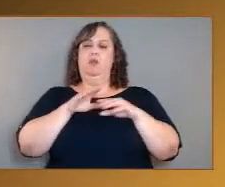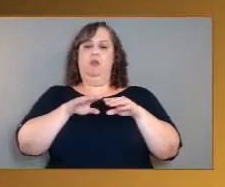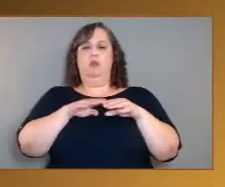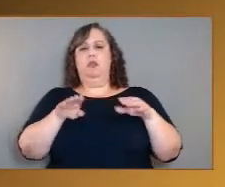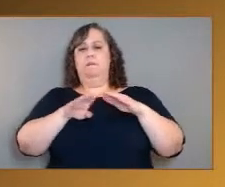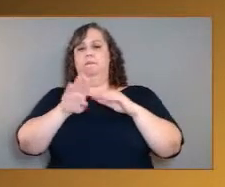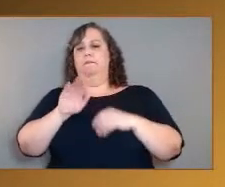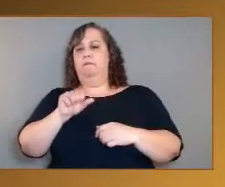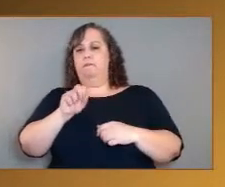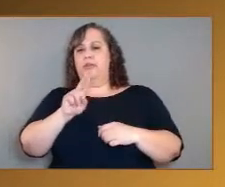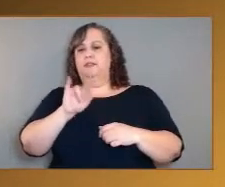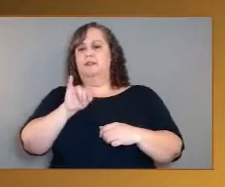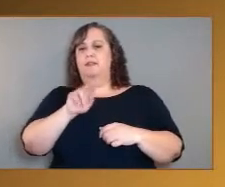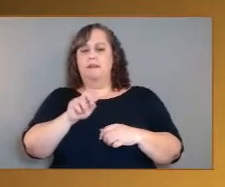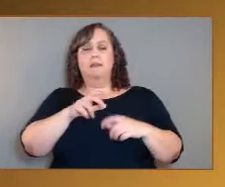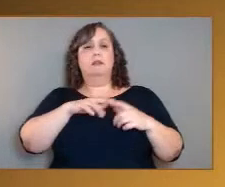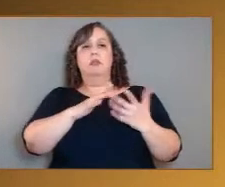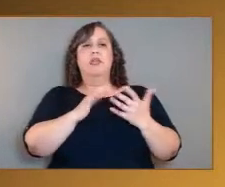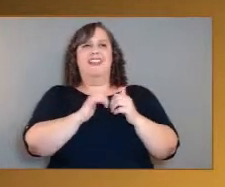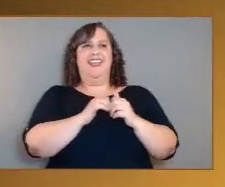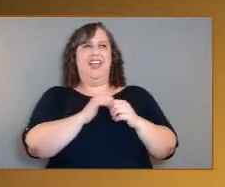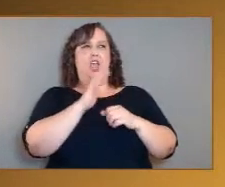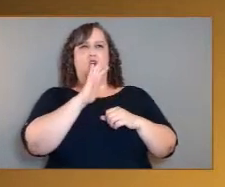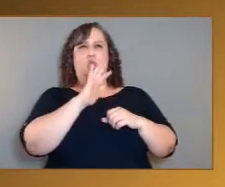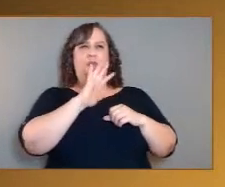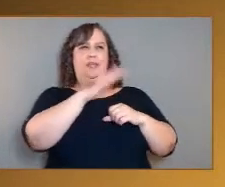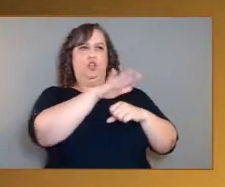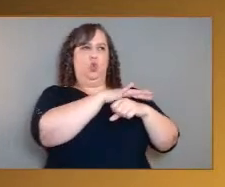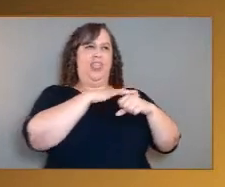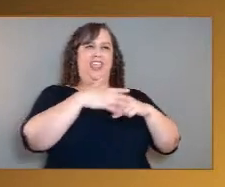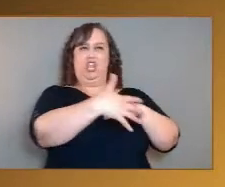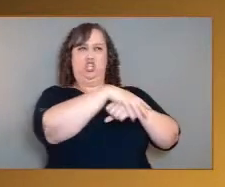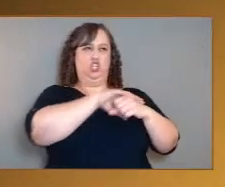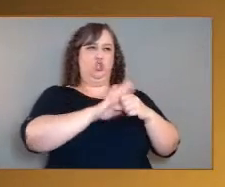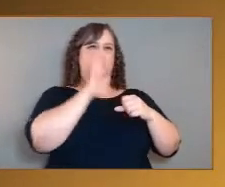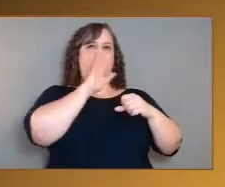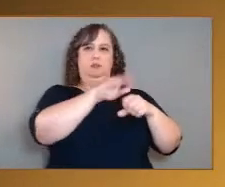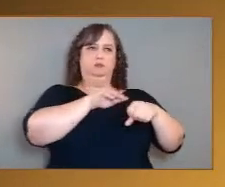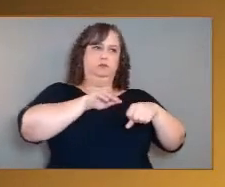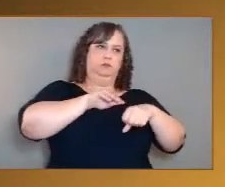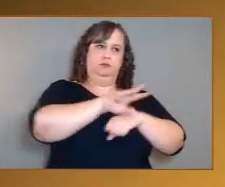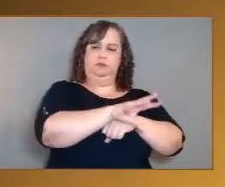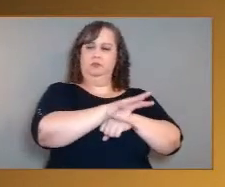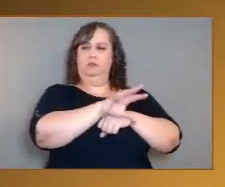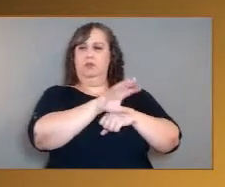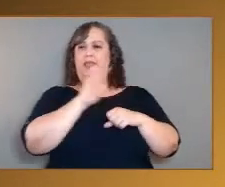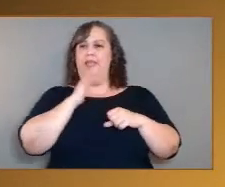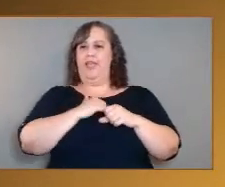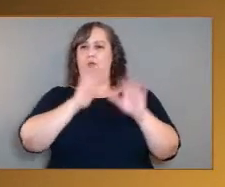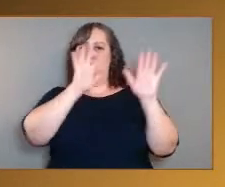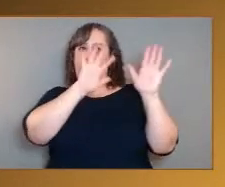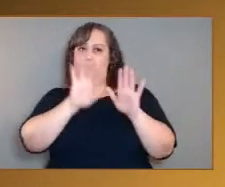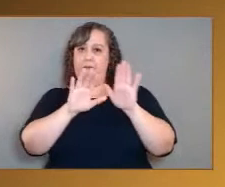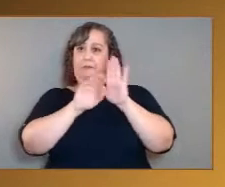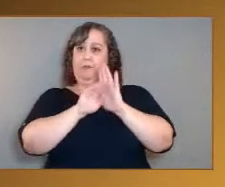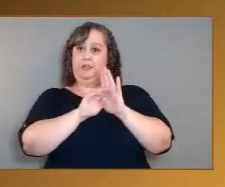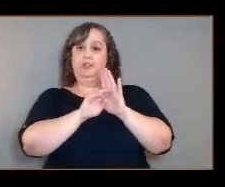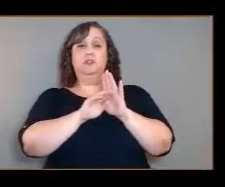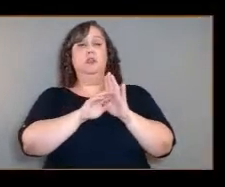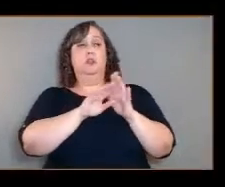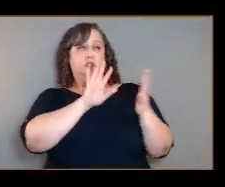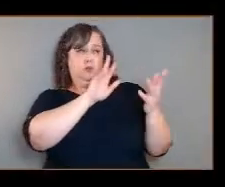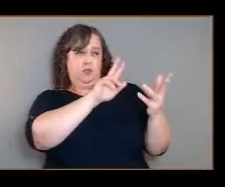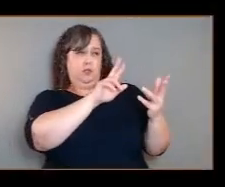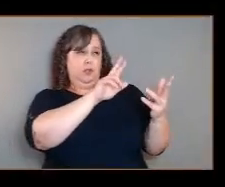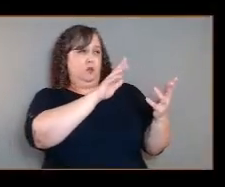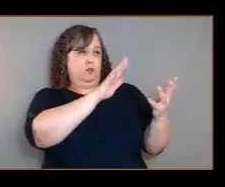rotation will affect those kind of climate models. So we will learn from these missions and apply them, the lessons we